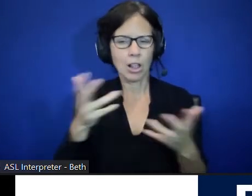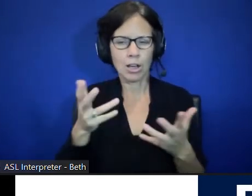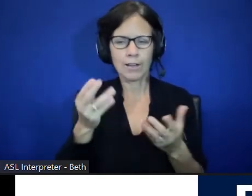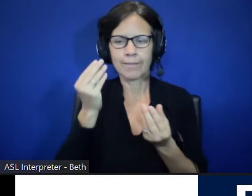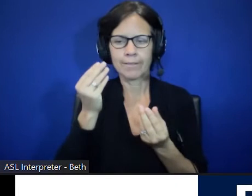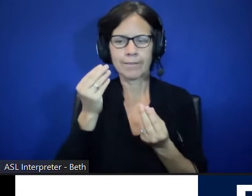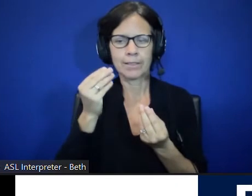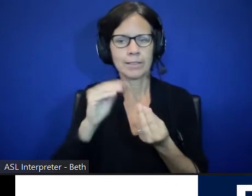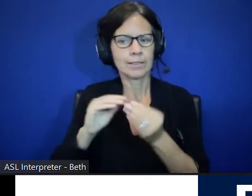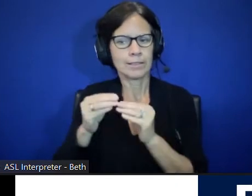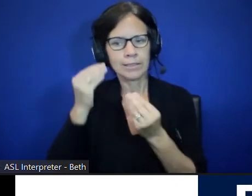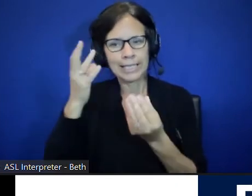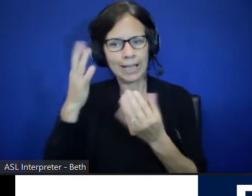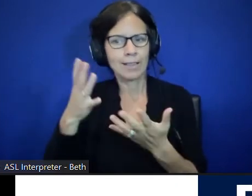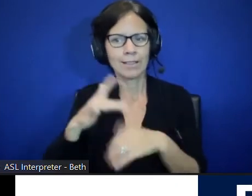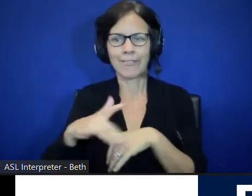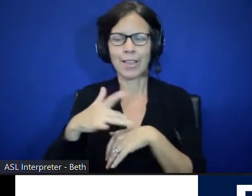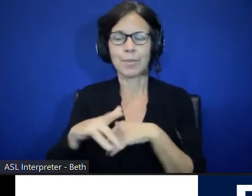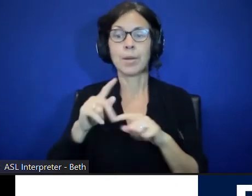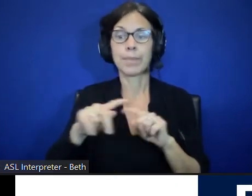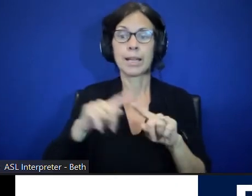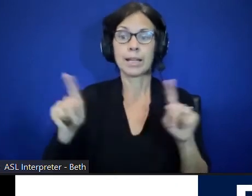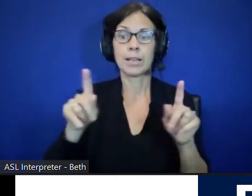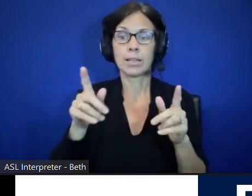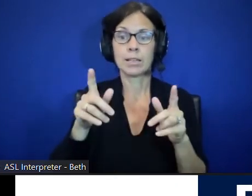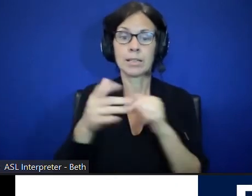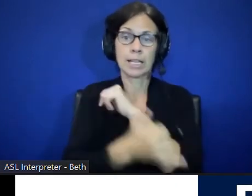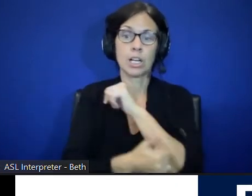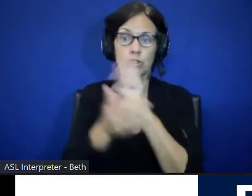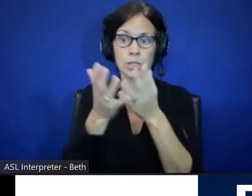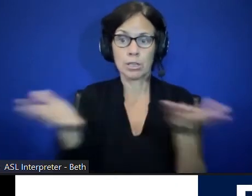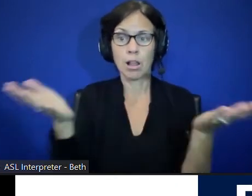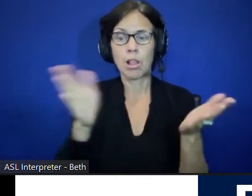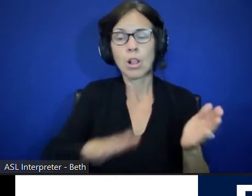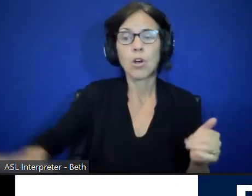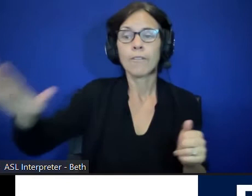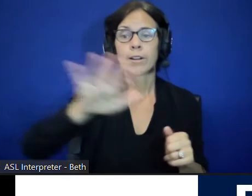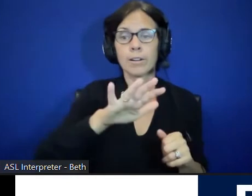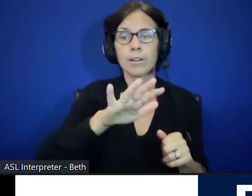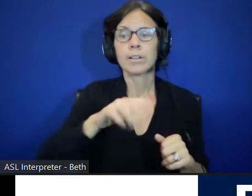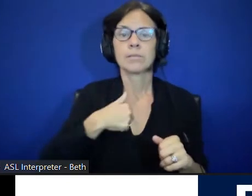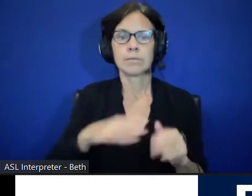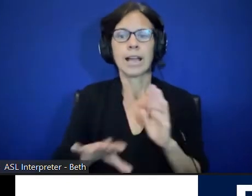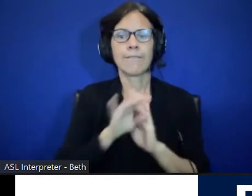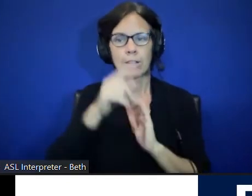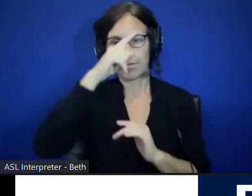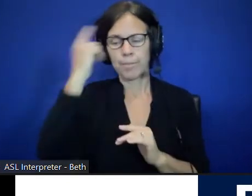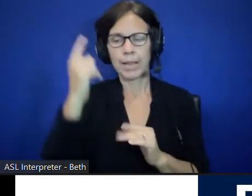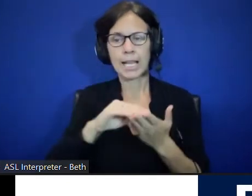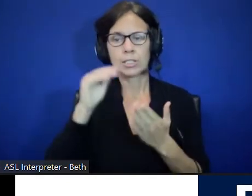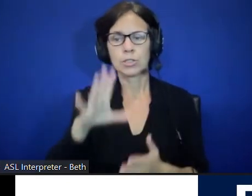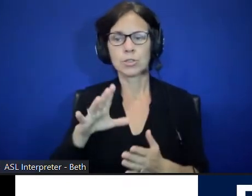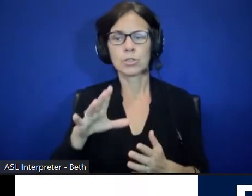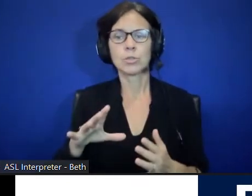But nationally, I found that black students were significantly